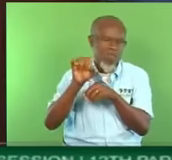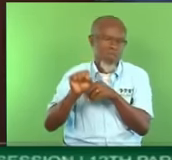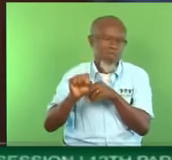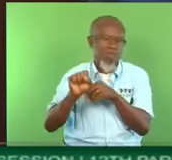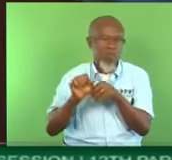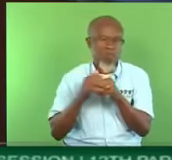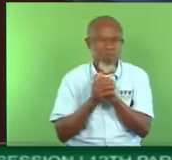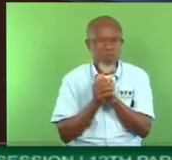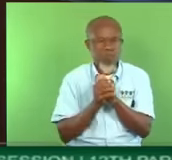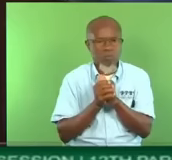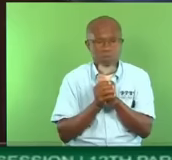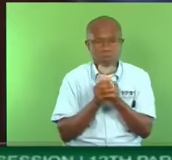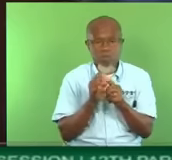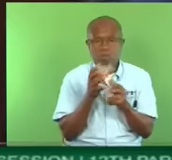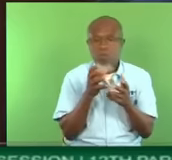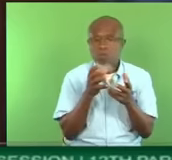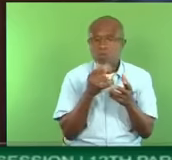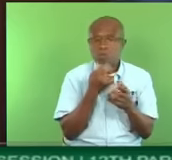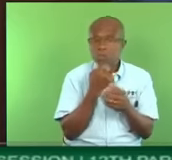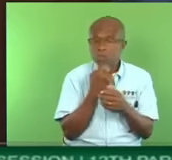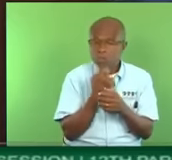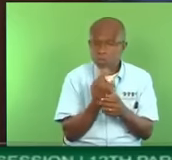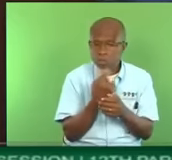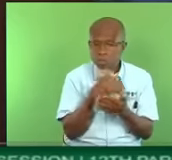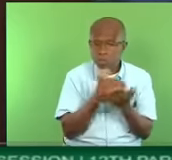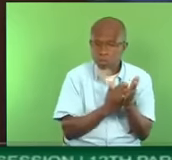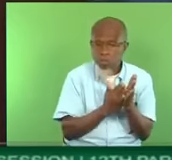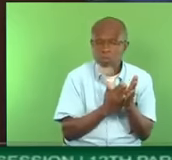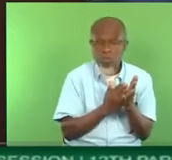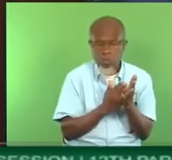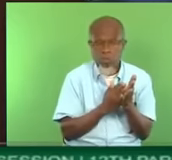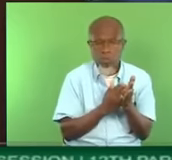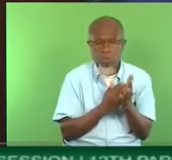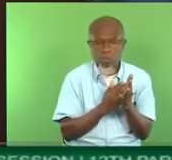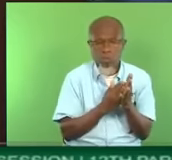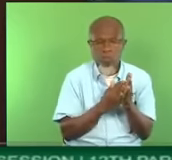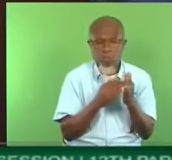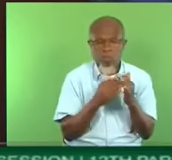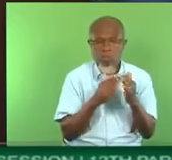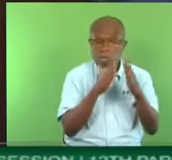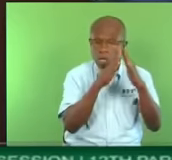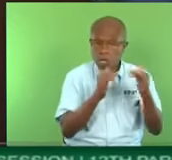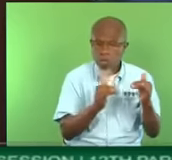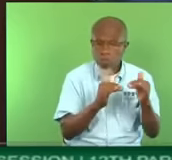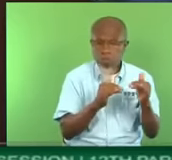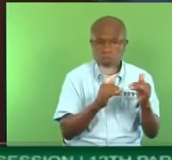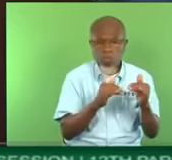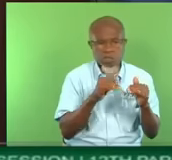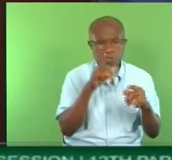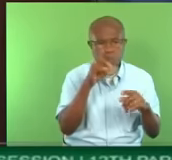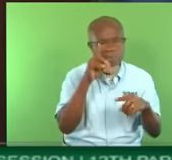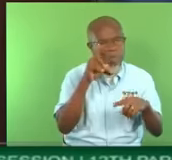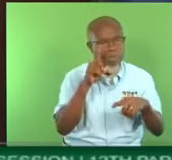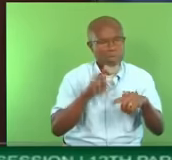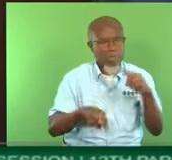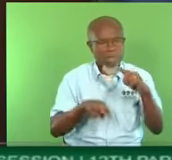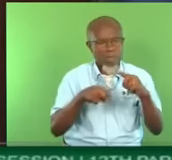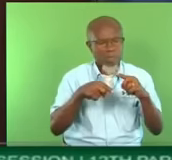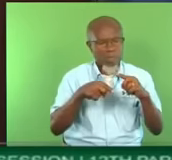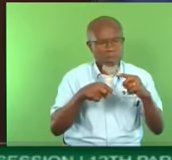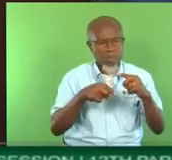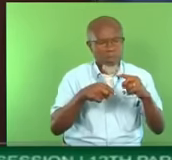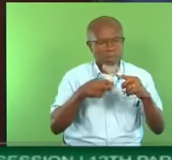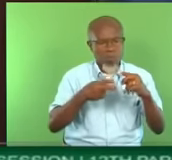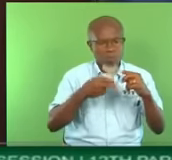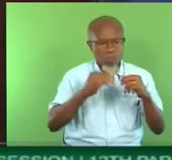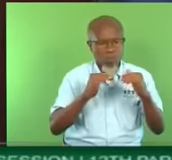it was determined that the foundation of some of the units will be unable to support the applied loads of two-story structures. The bearing capacity